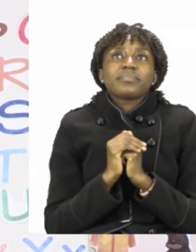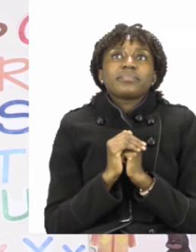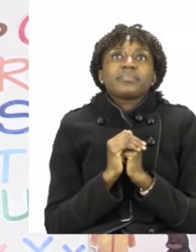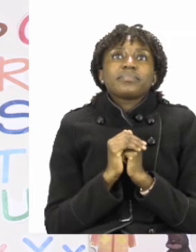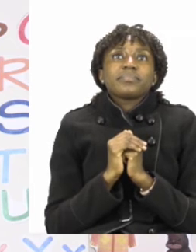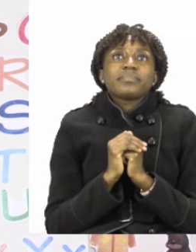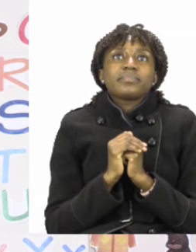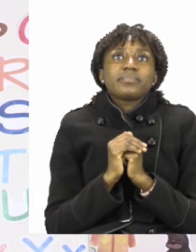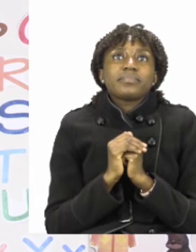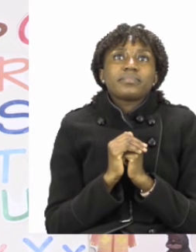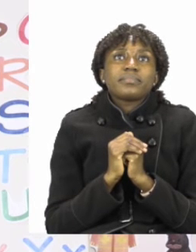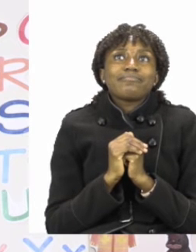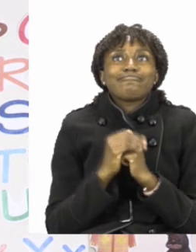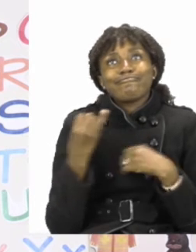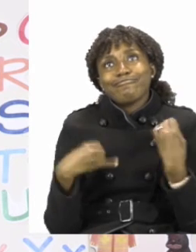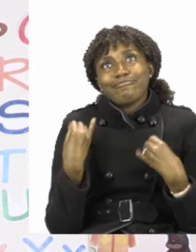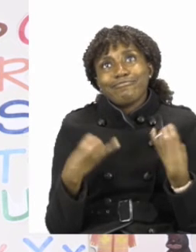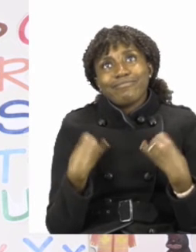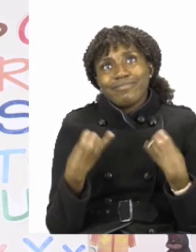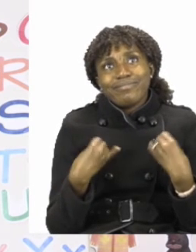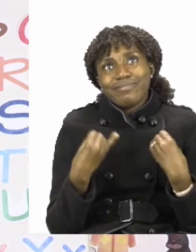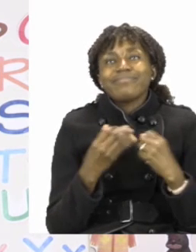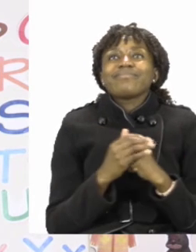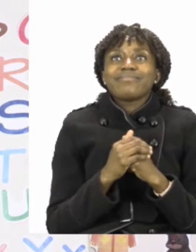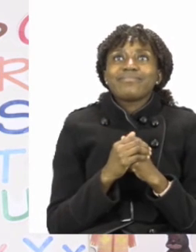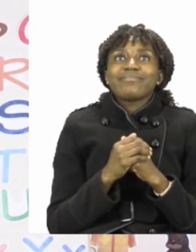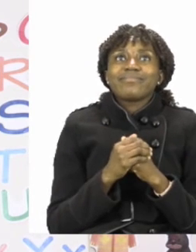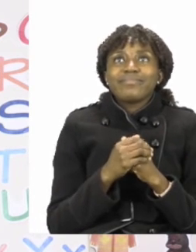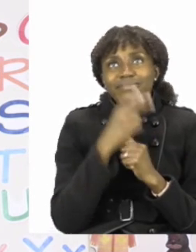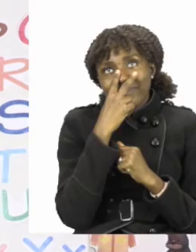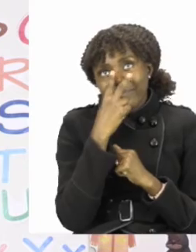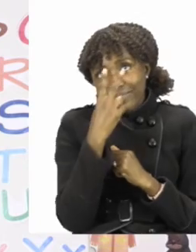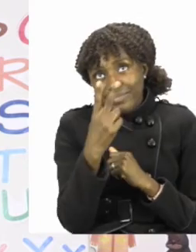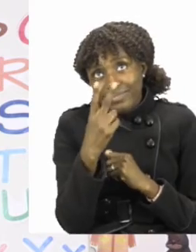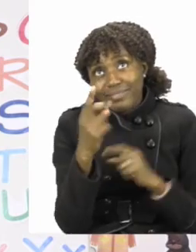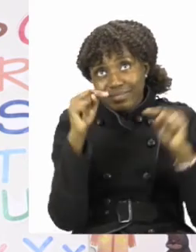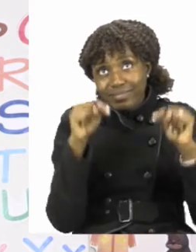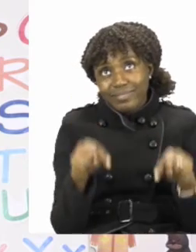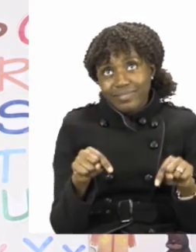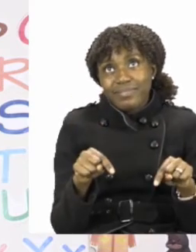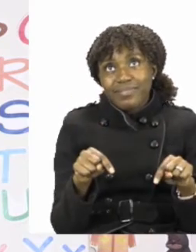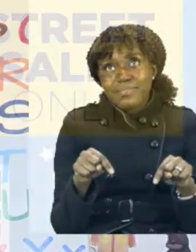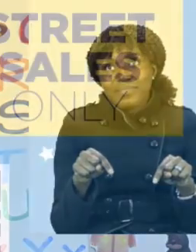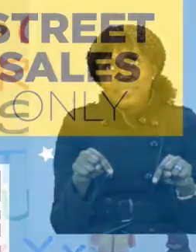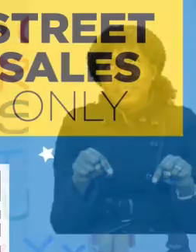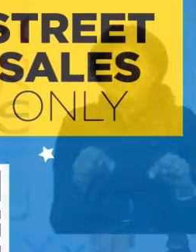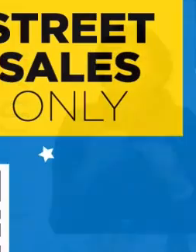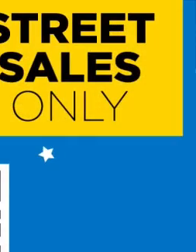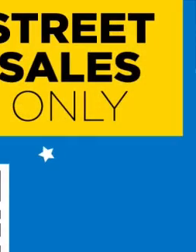cube. Have fun with both of your exercises and I'll see you soon after the advert break.